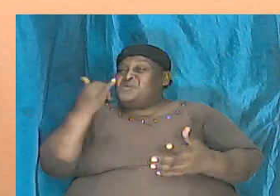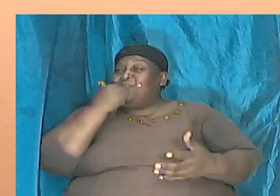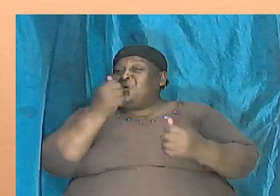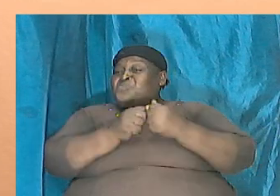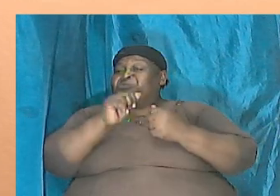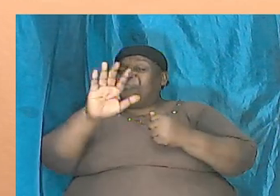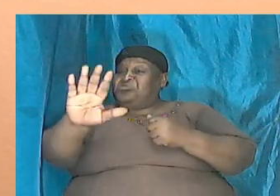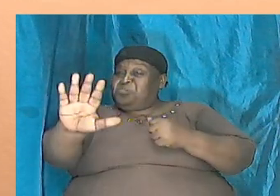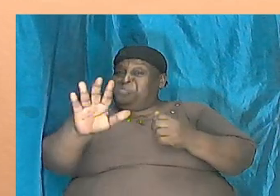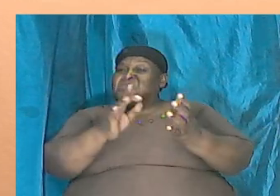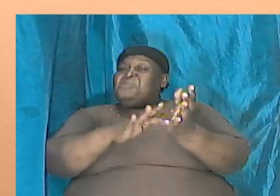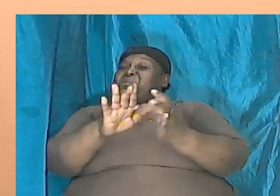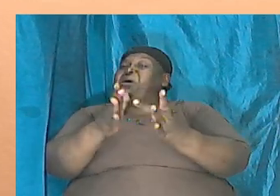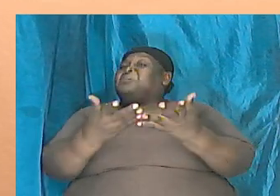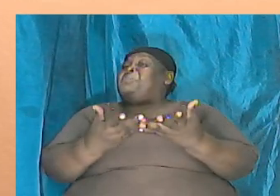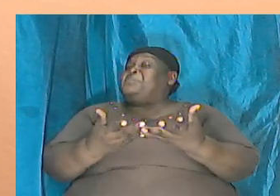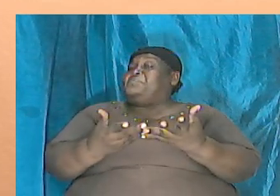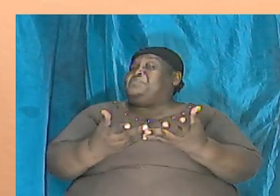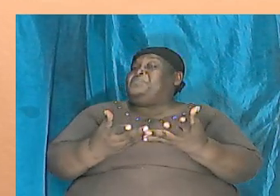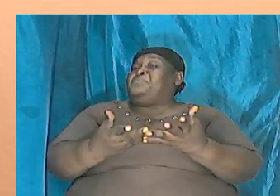Bible because